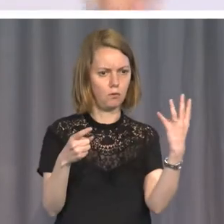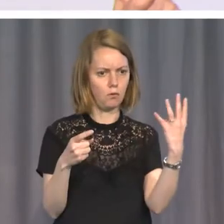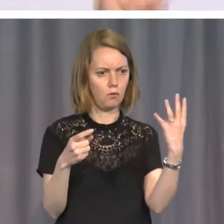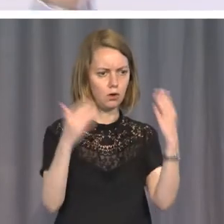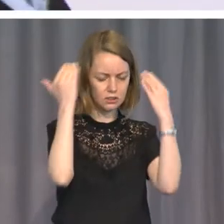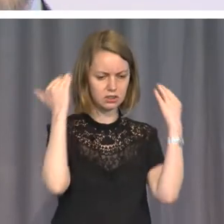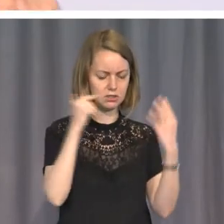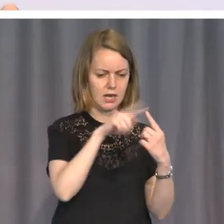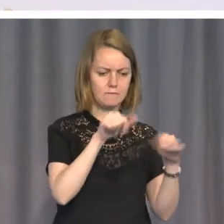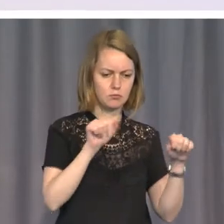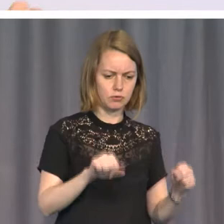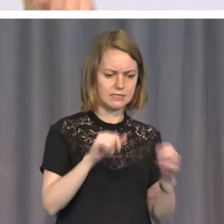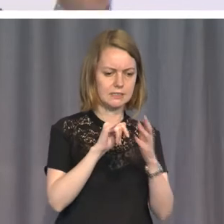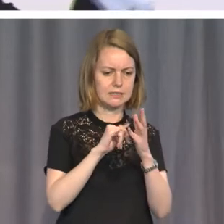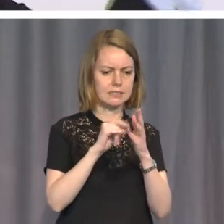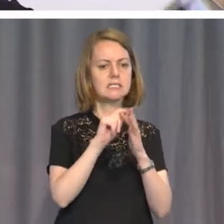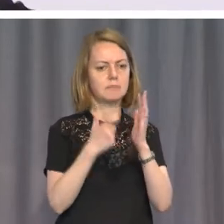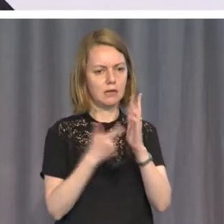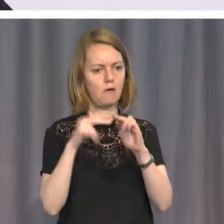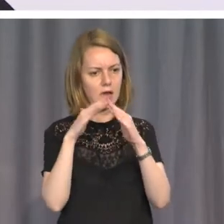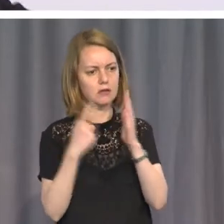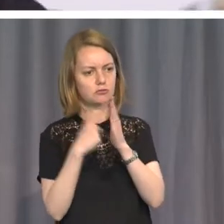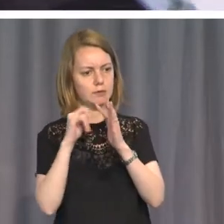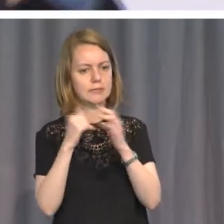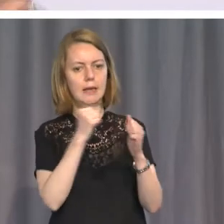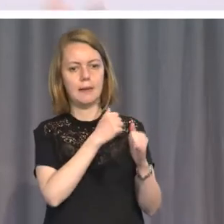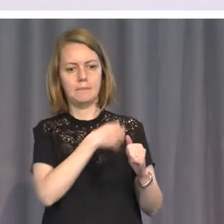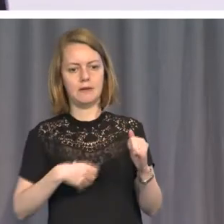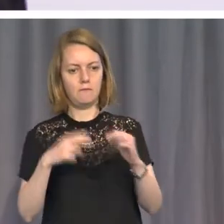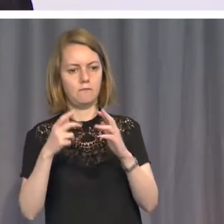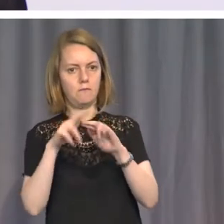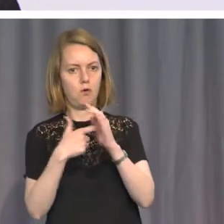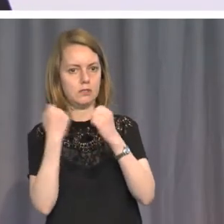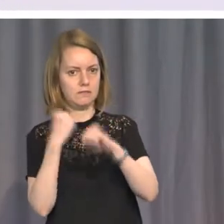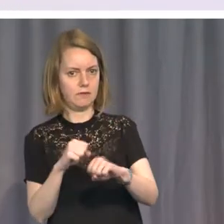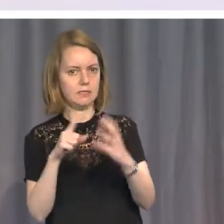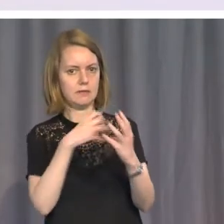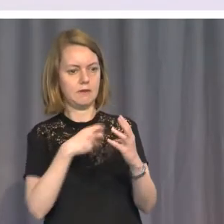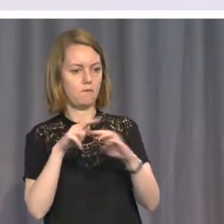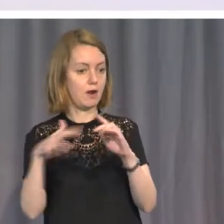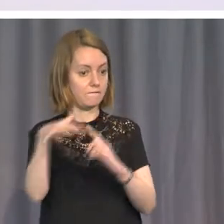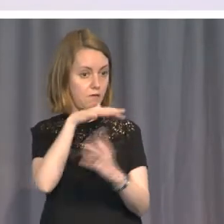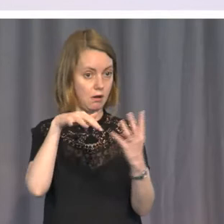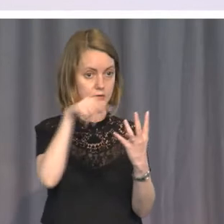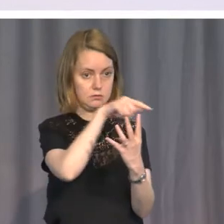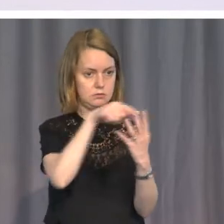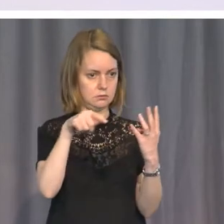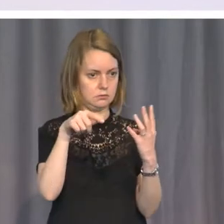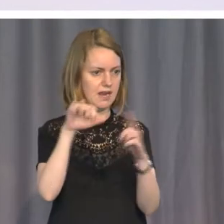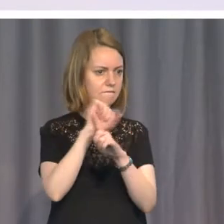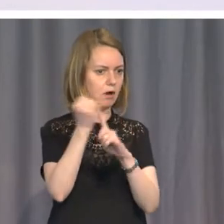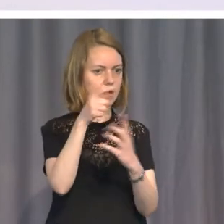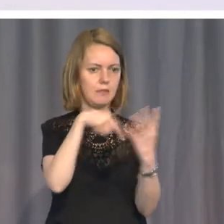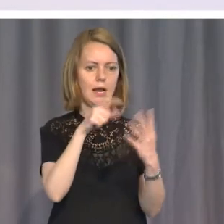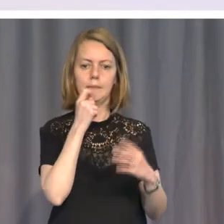President, the Speaker of the House of Representatives, the Minister of Defence, and the Minister of the Environment, were